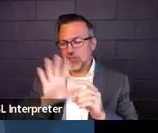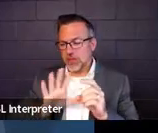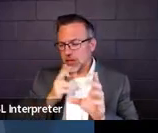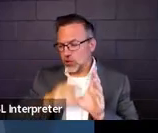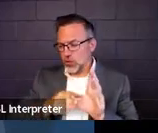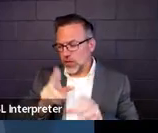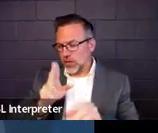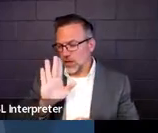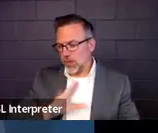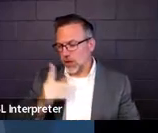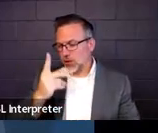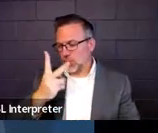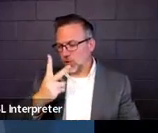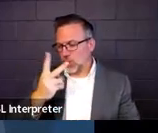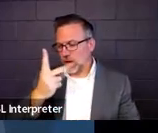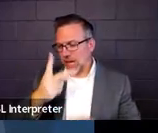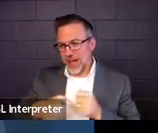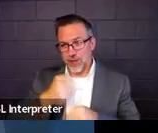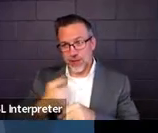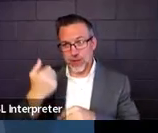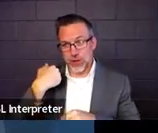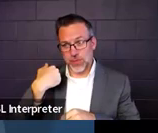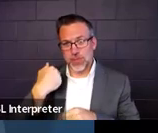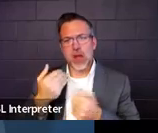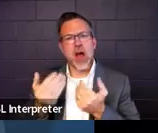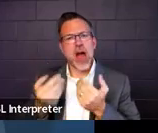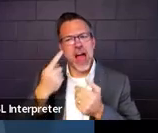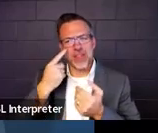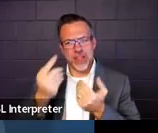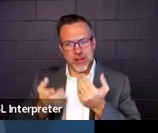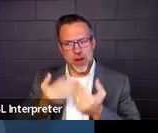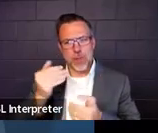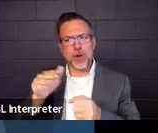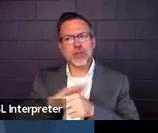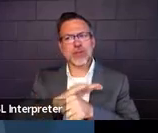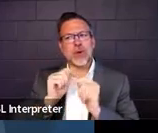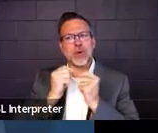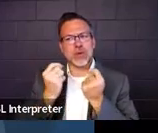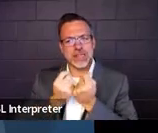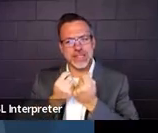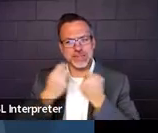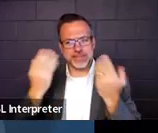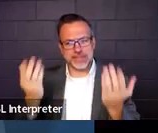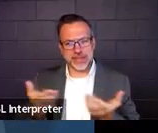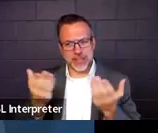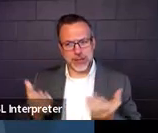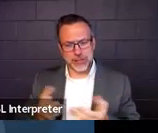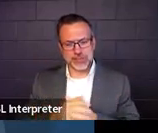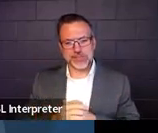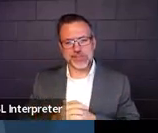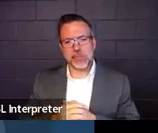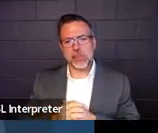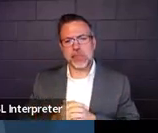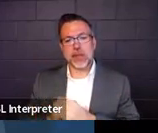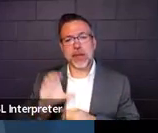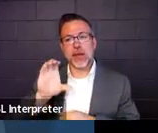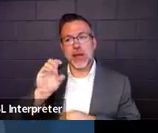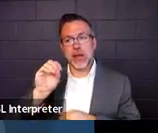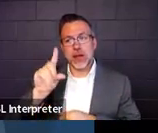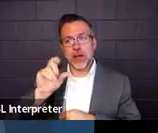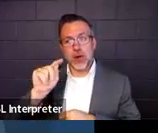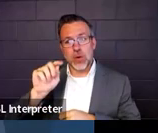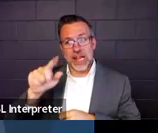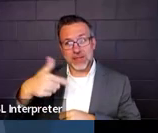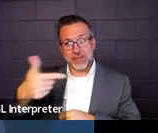and almost the whole team is here. So Collette, you want to come say